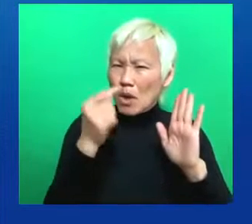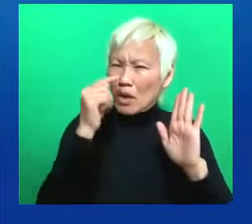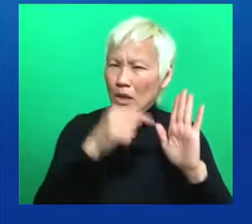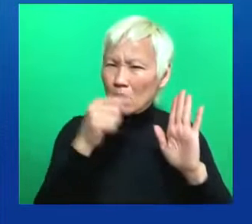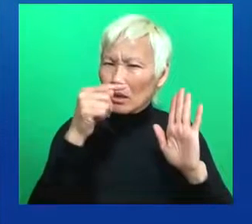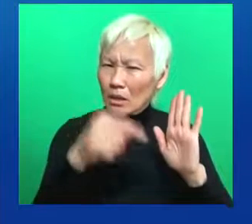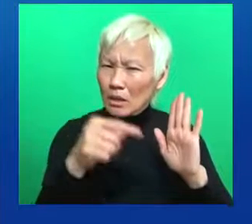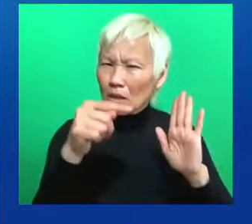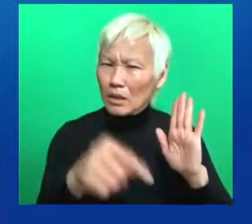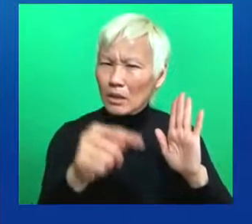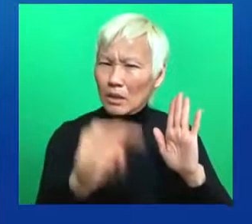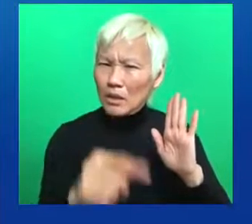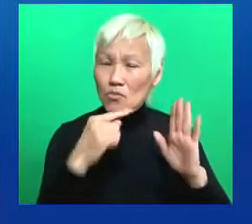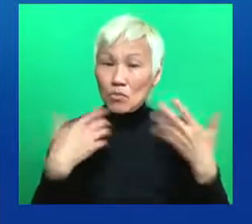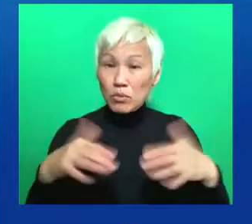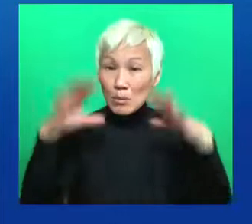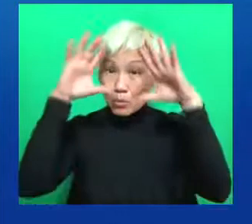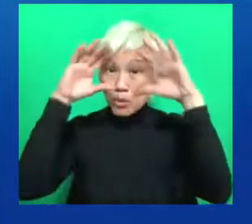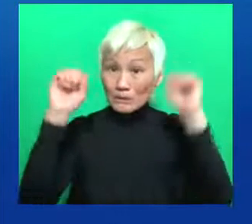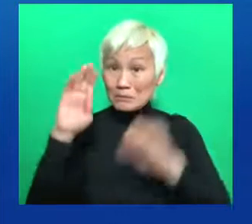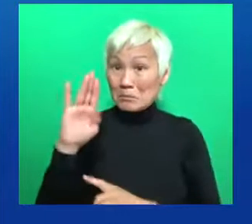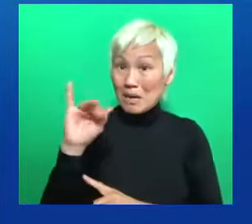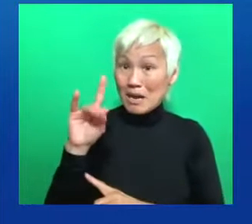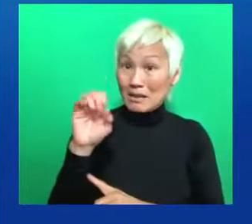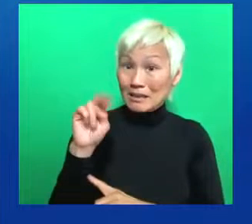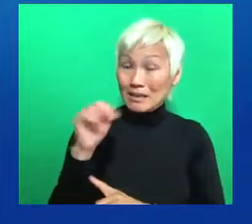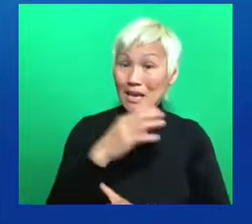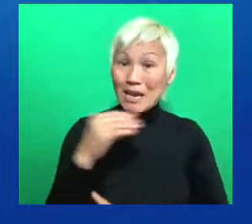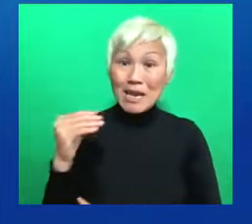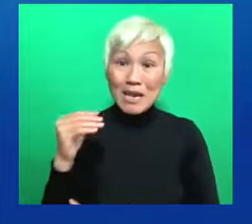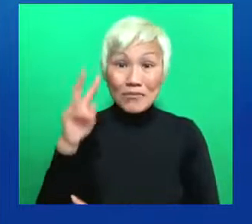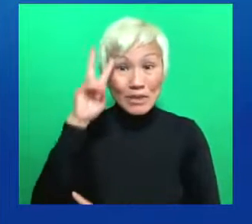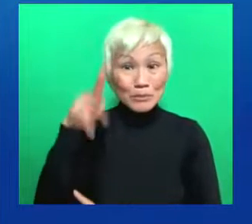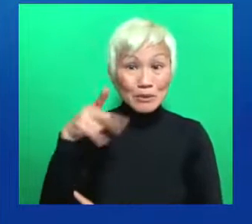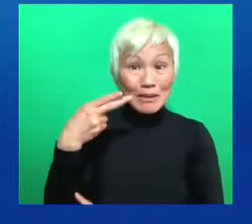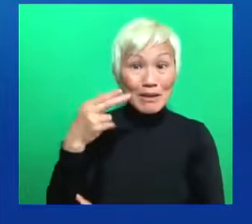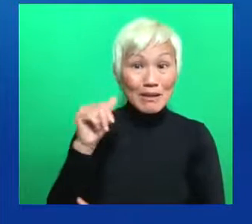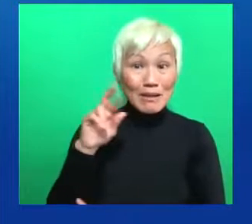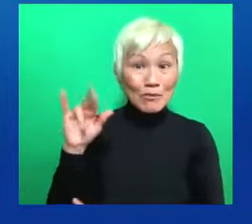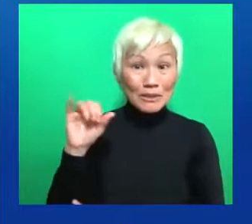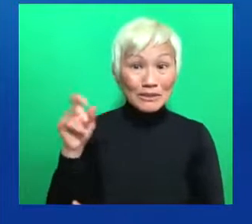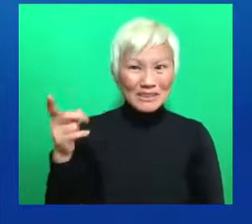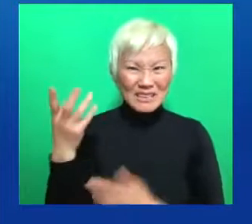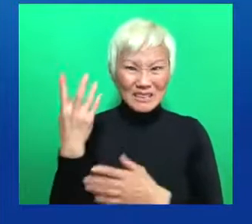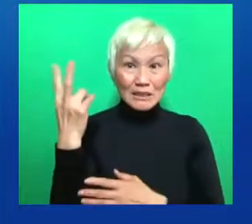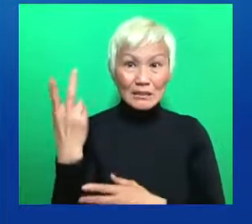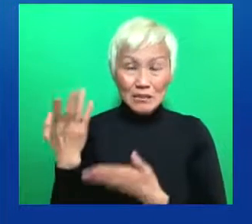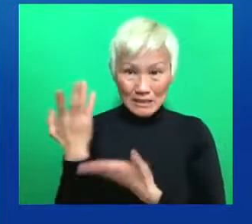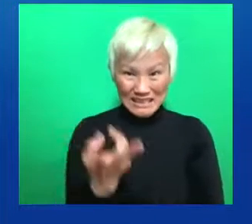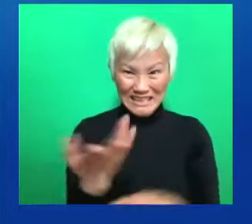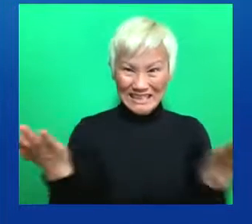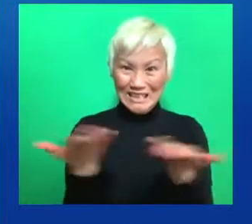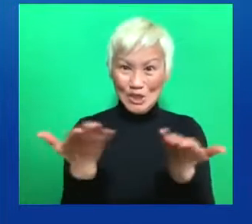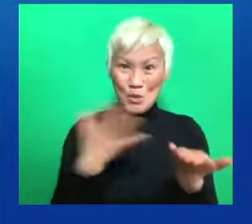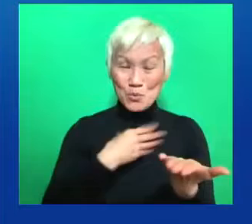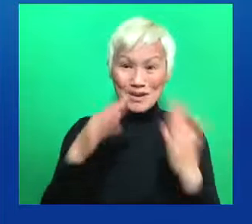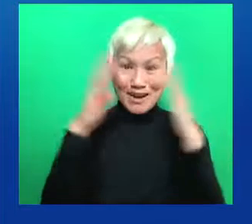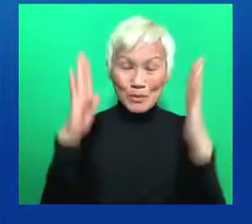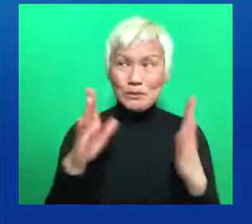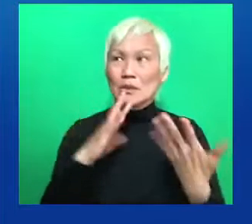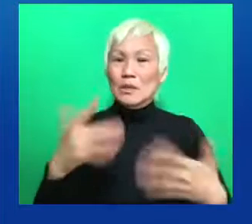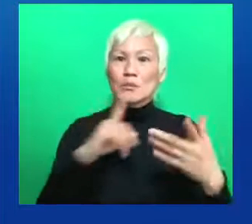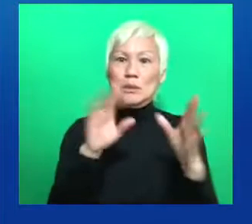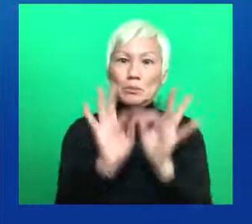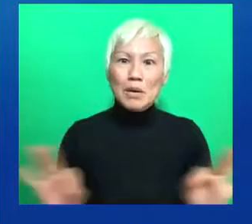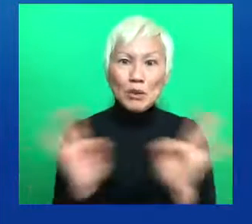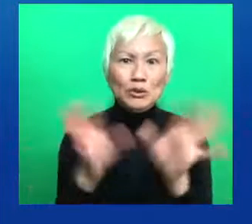in the White House. It matters that in the White House and across agencies, we have diverse staff calling the question, pushing the conversation, and